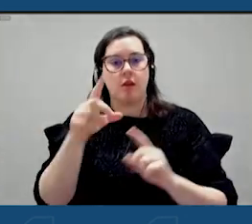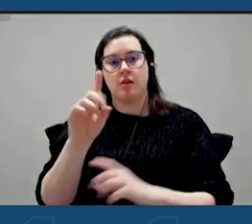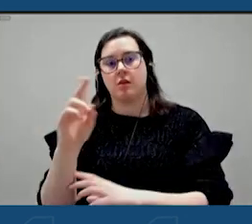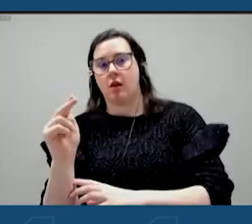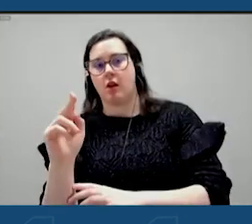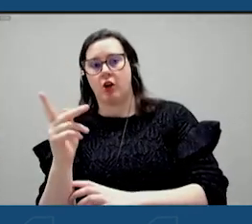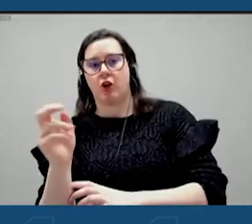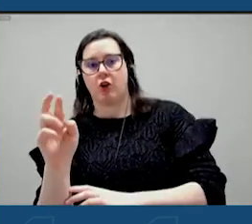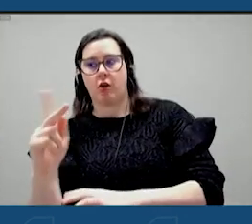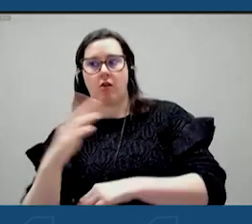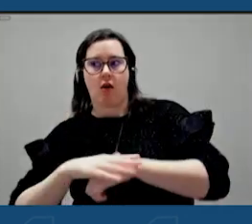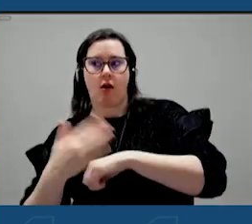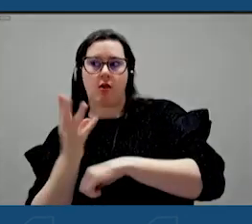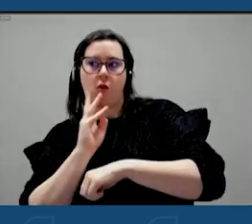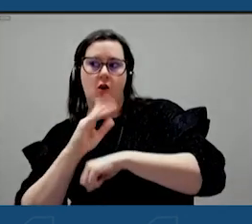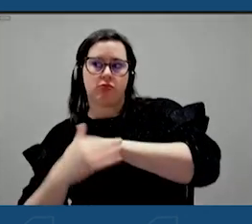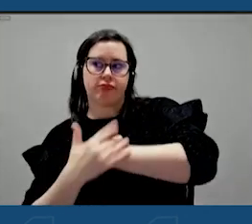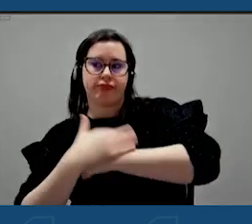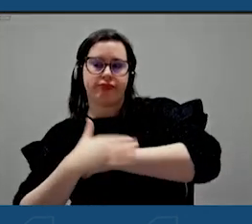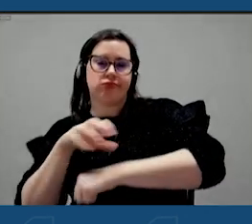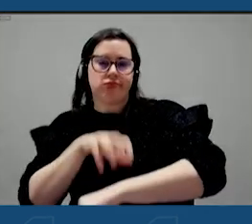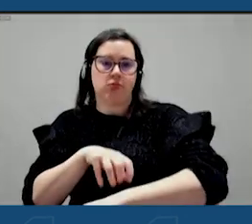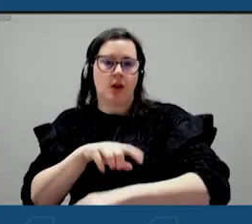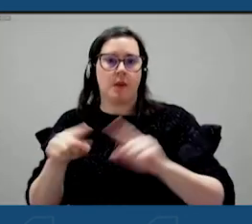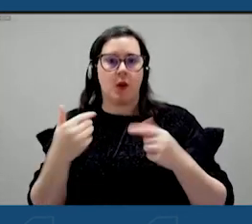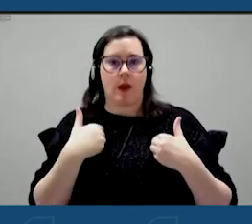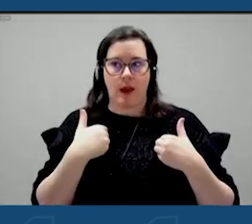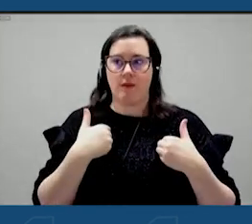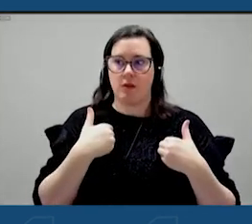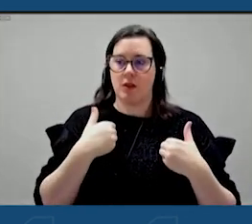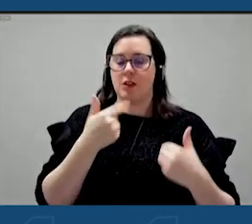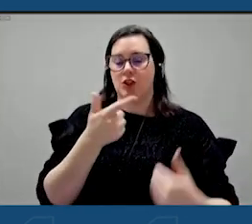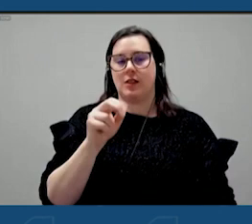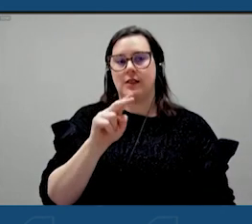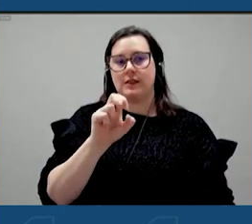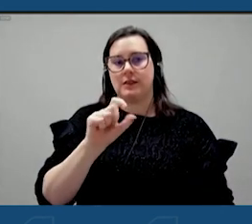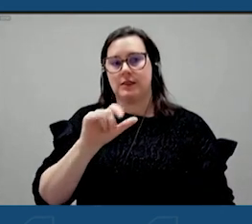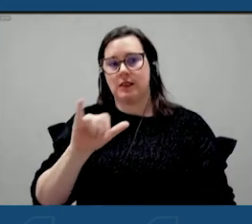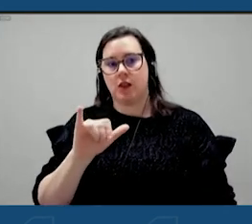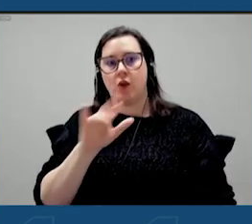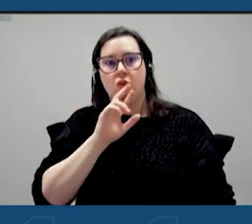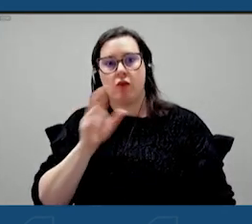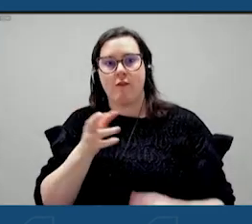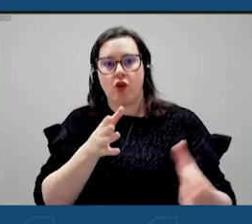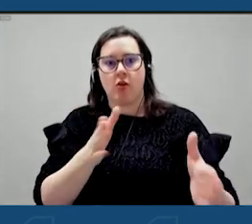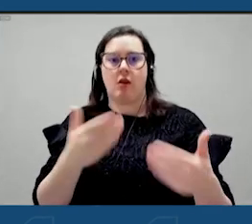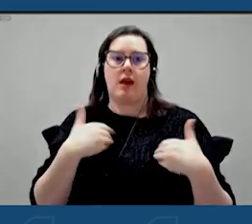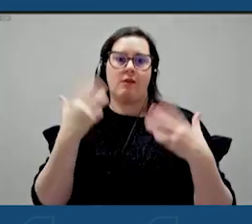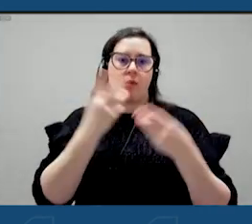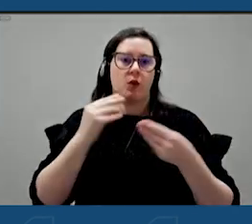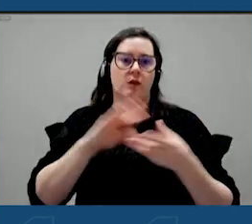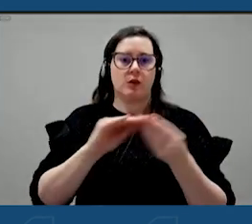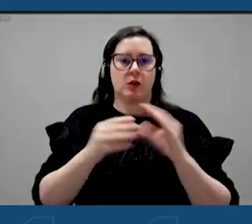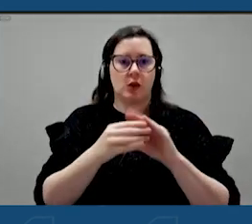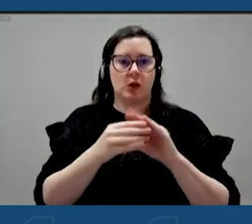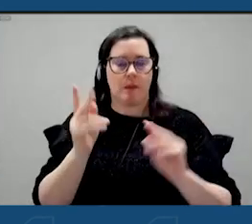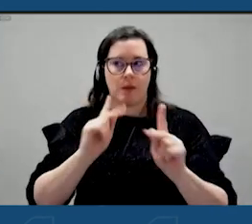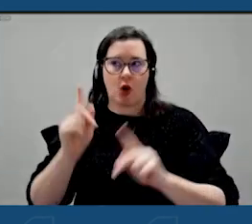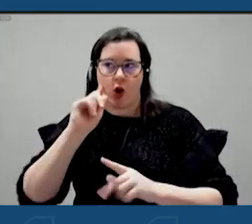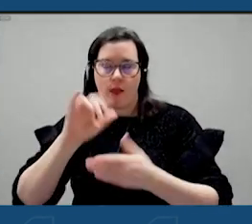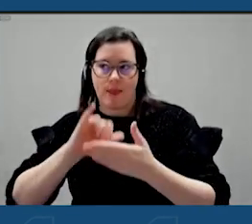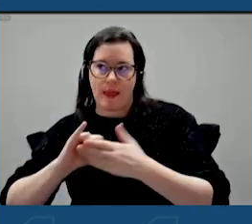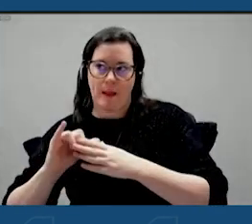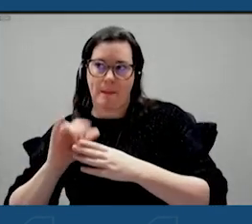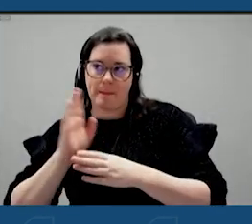the water here. You've got great water. You've got the Genesee river. Genesee river has a great story. Um, people think about Genesee beer. They think the river is flowing